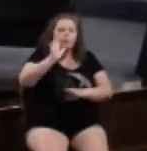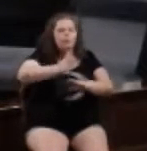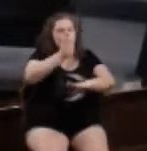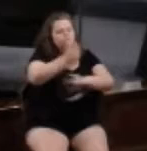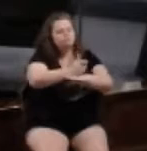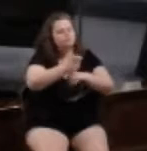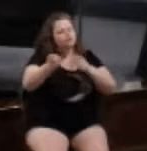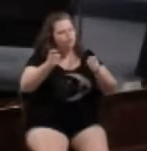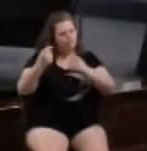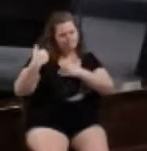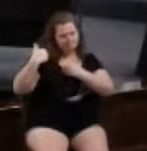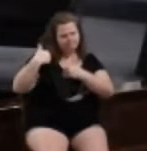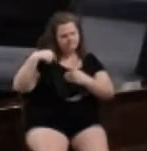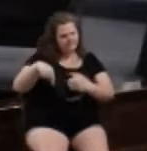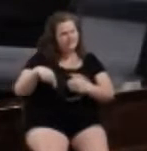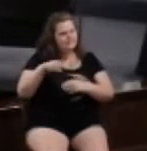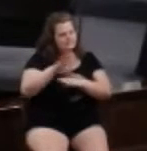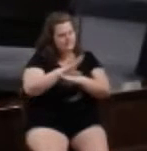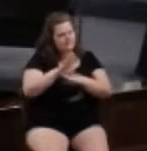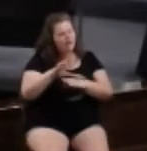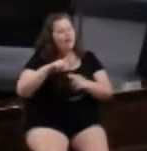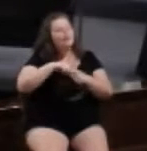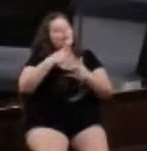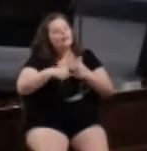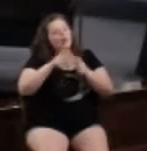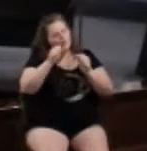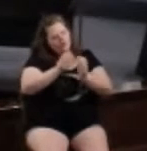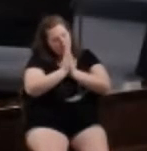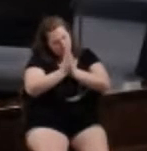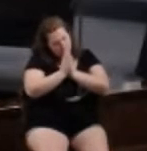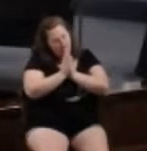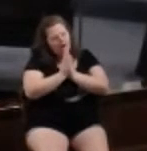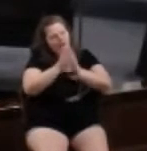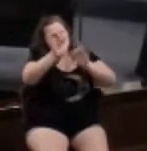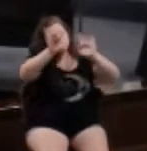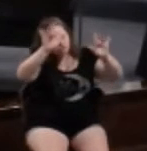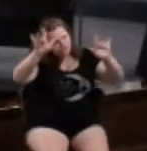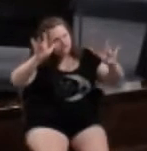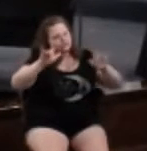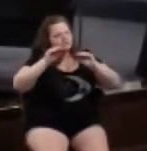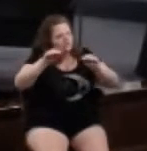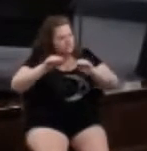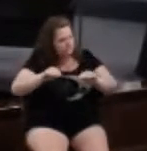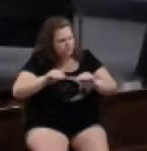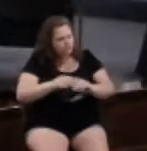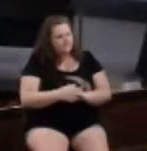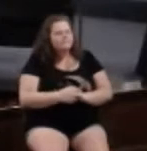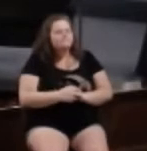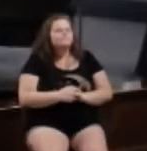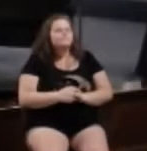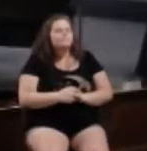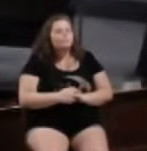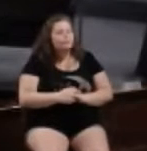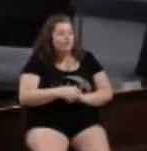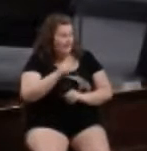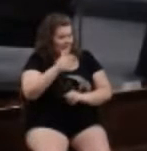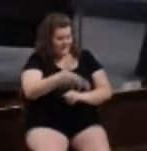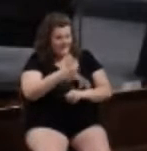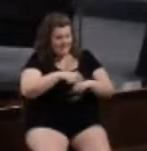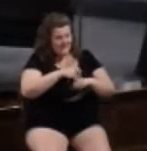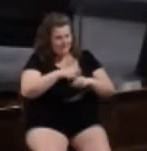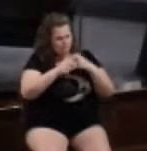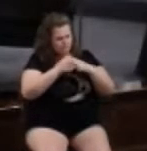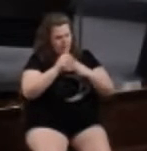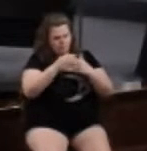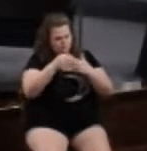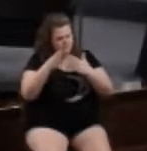business. Then we can spend our time in prayer, preaching and teaching. You see, when there is this type of problem with leadership, leadership